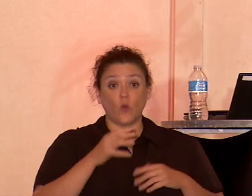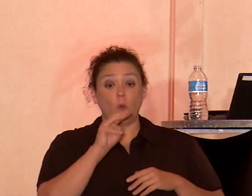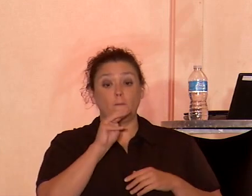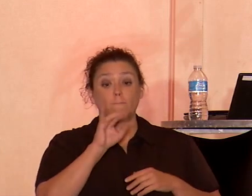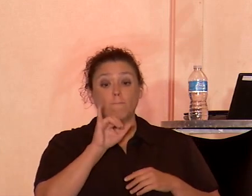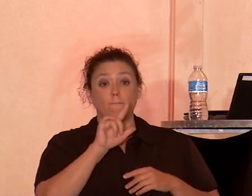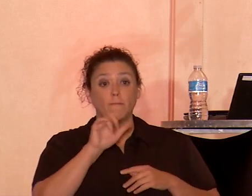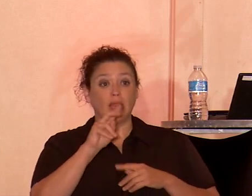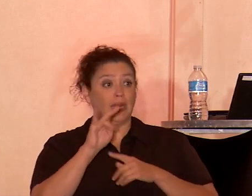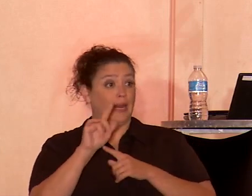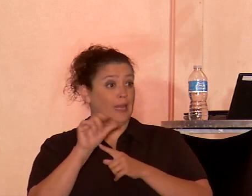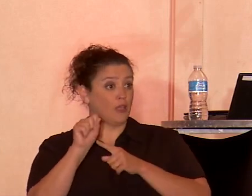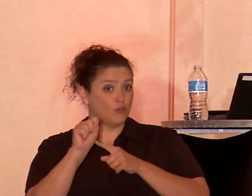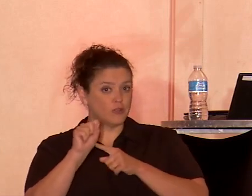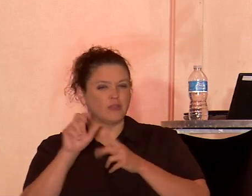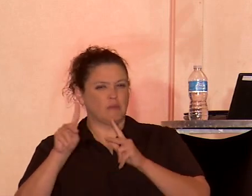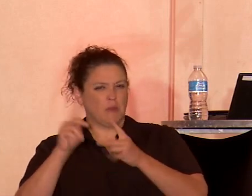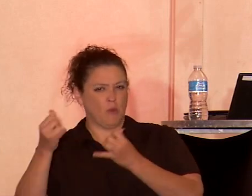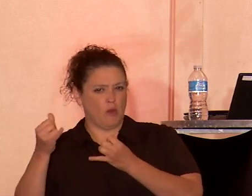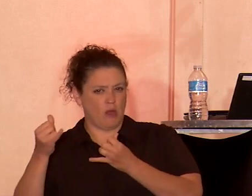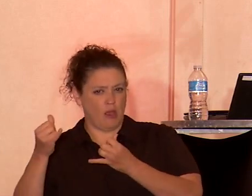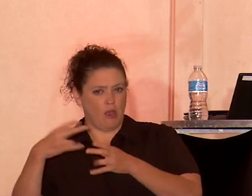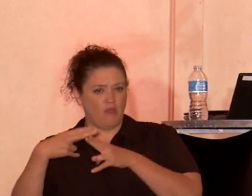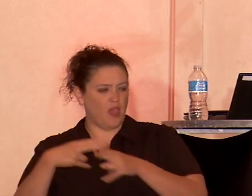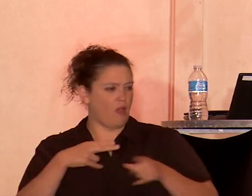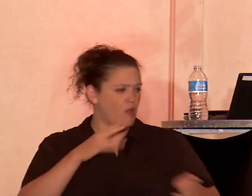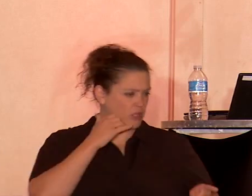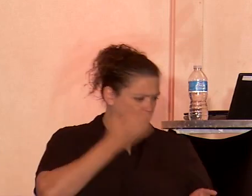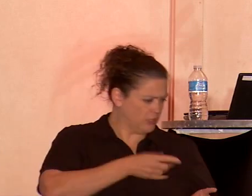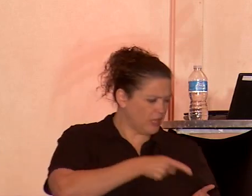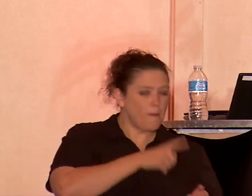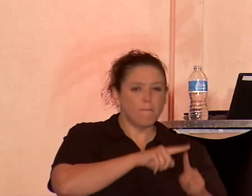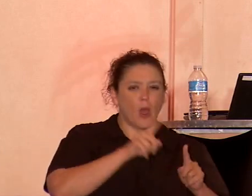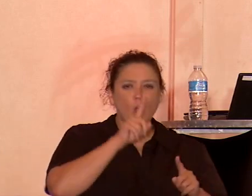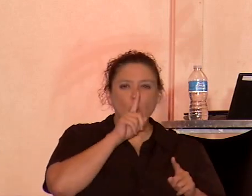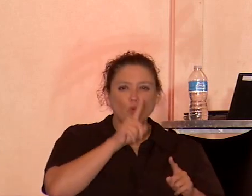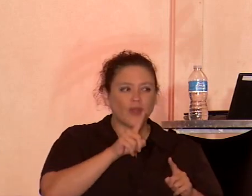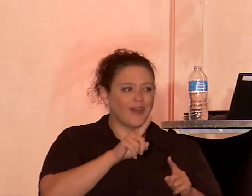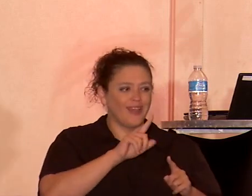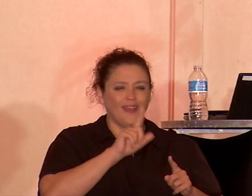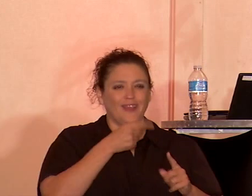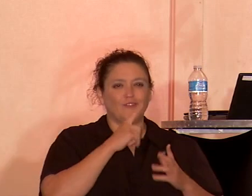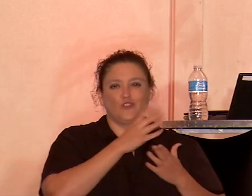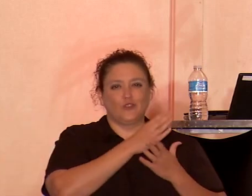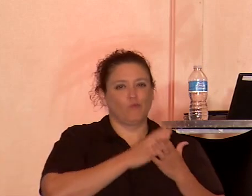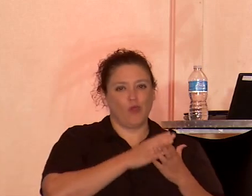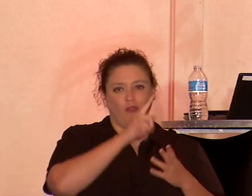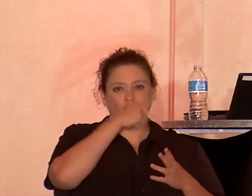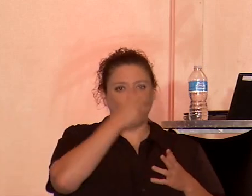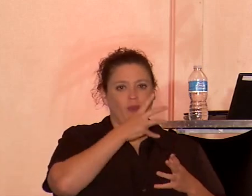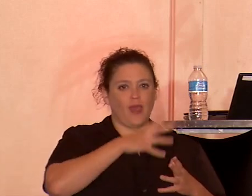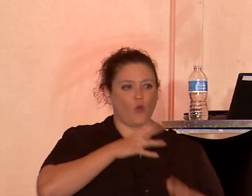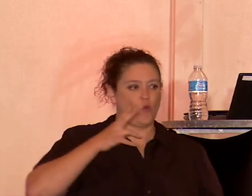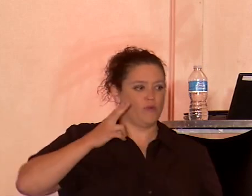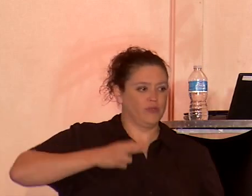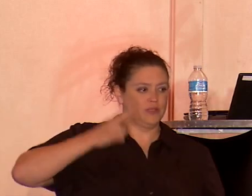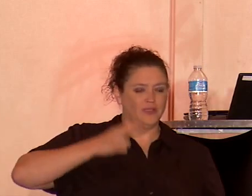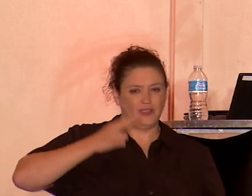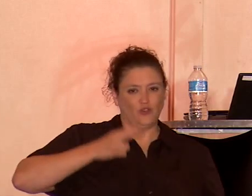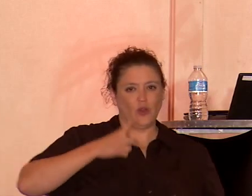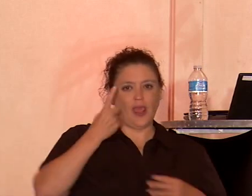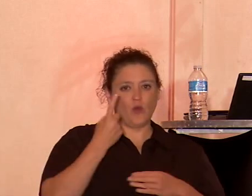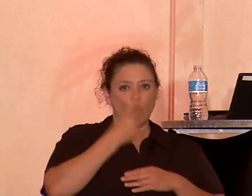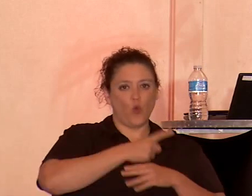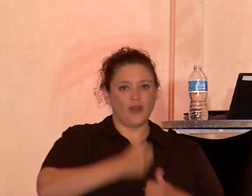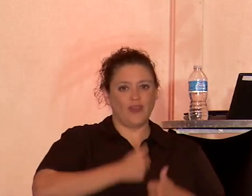slut-shaming is really just a page out of black women's history and a day in the life